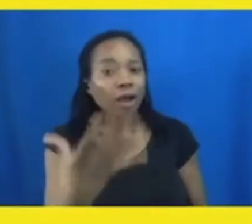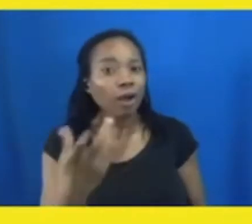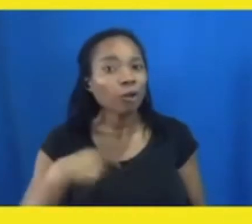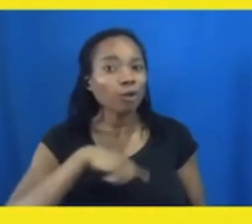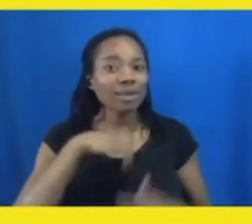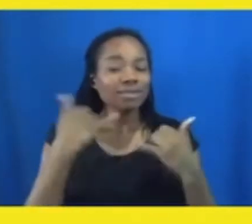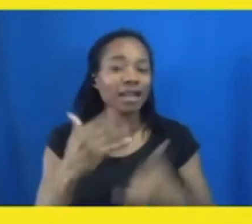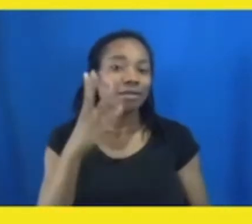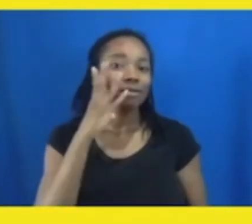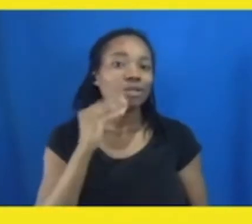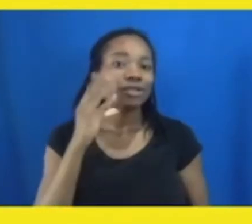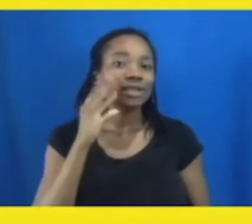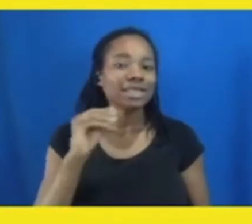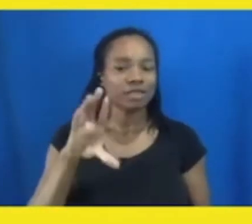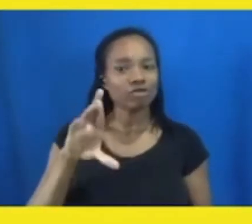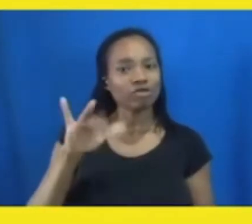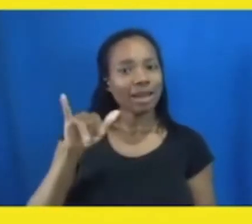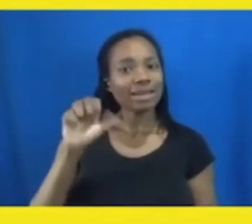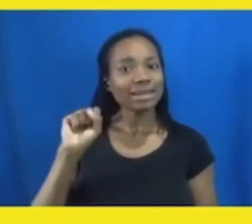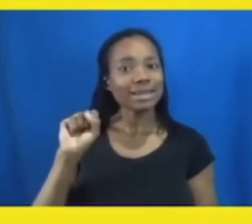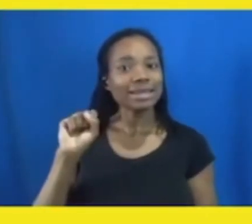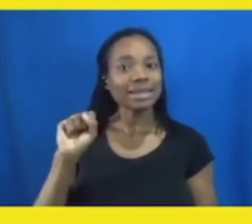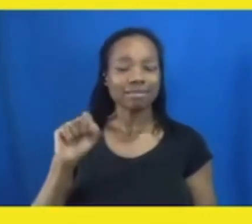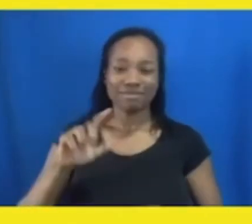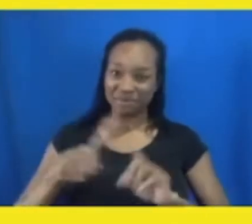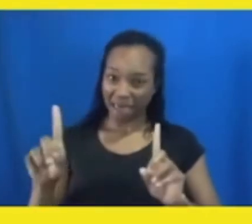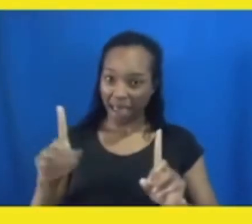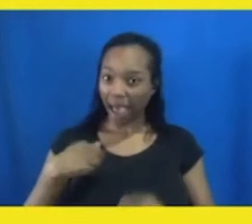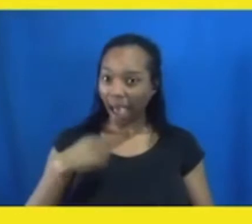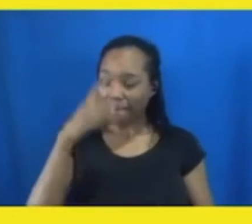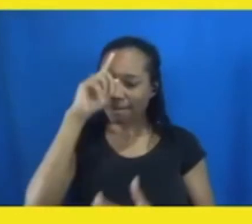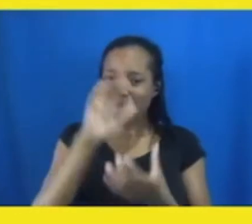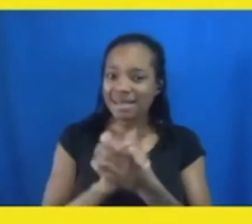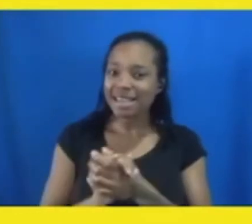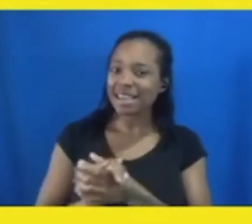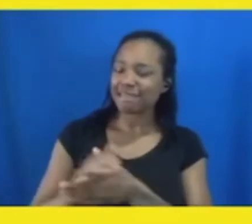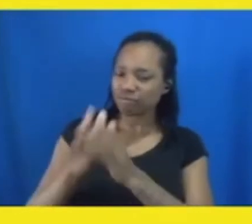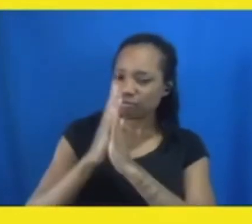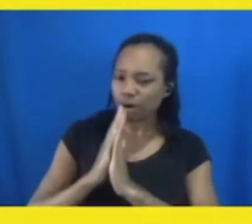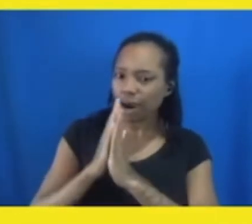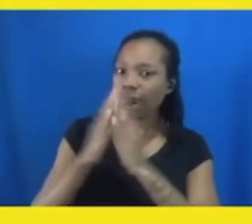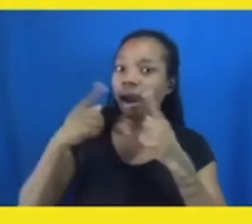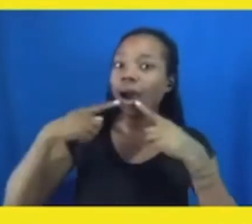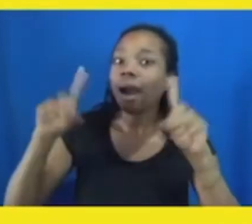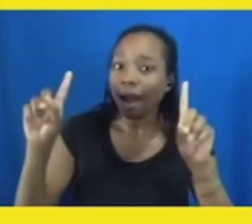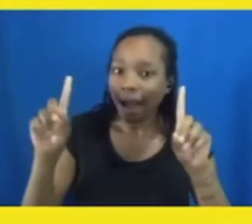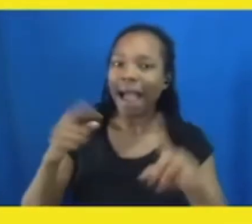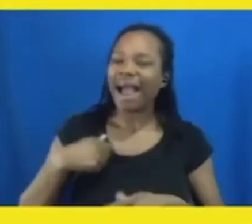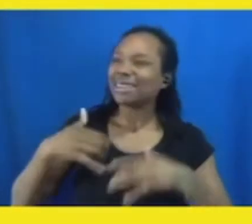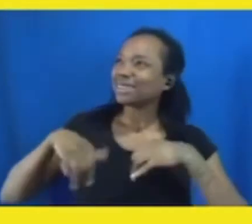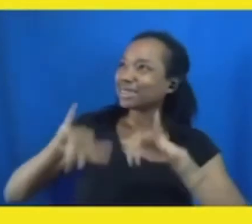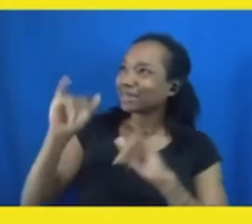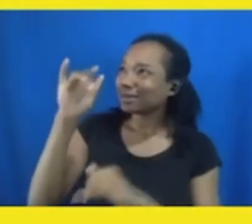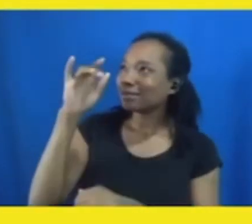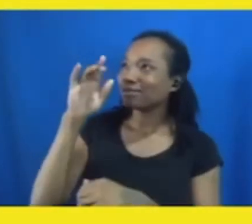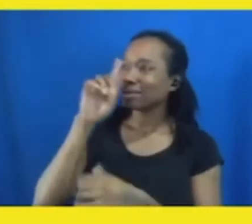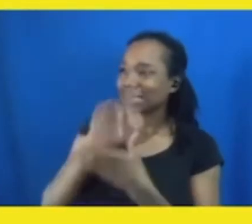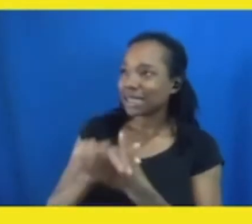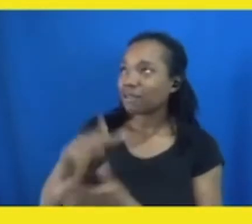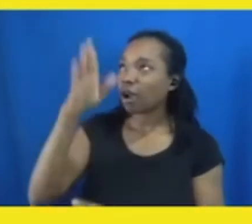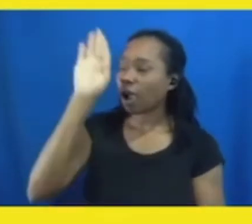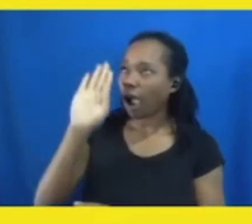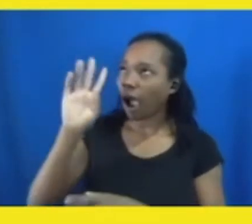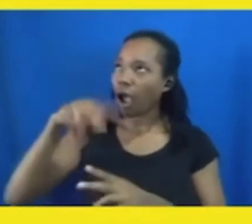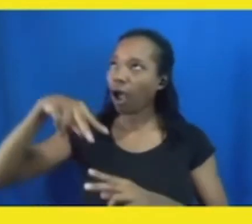believe in the power of prayer. I still believe in the power of a God who sits high and looks low. I